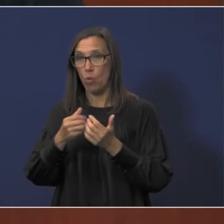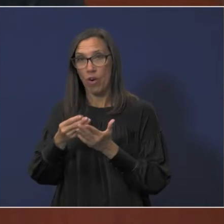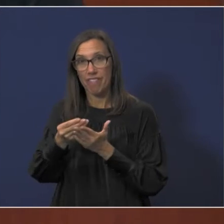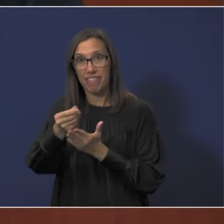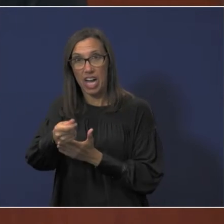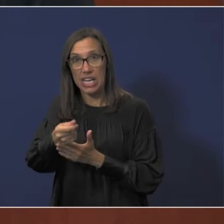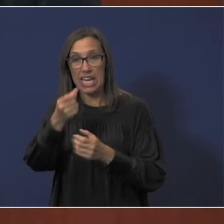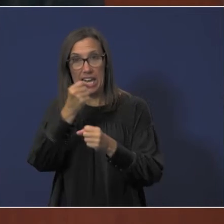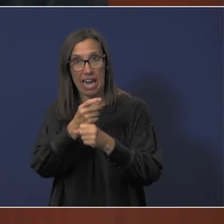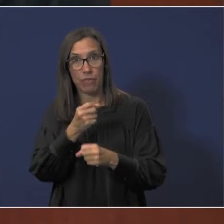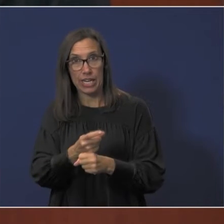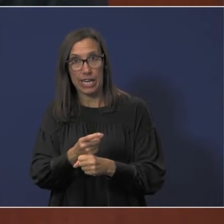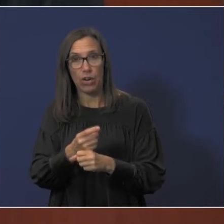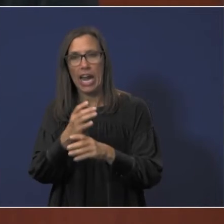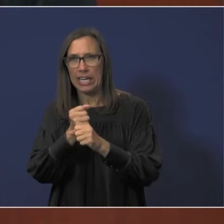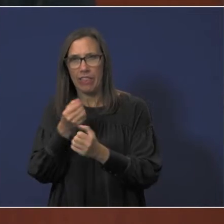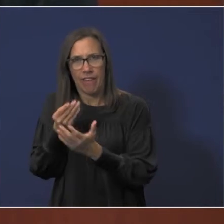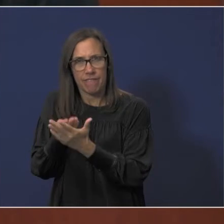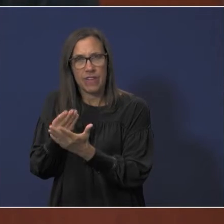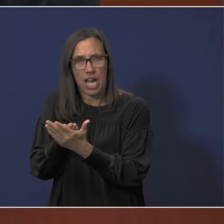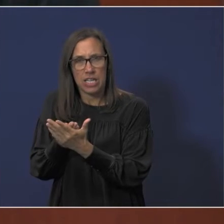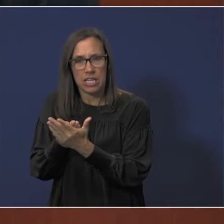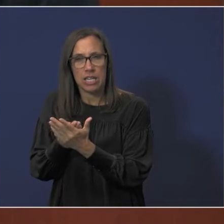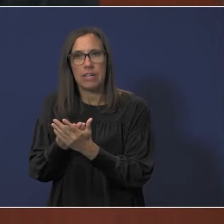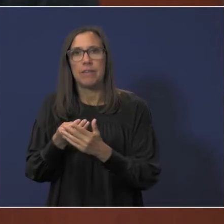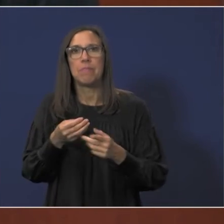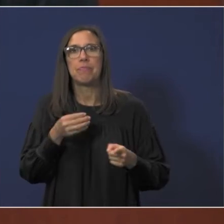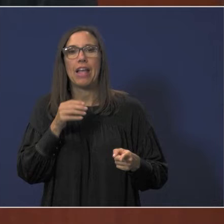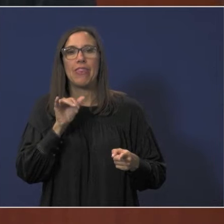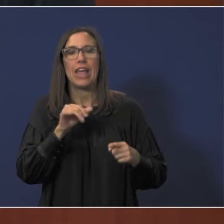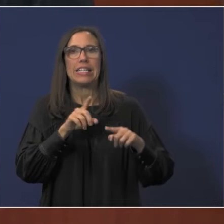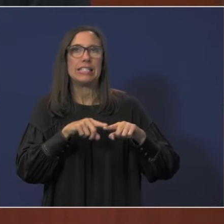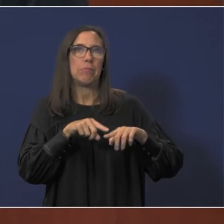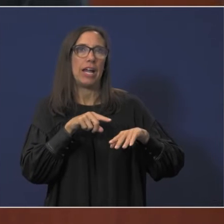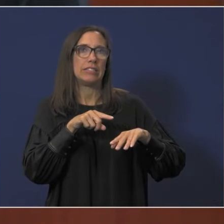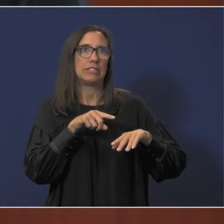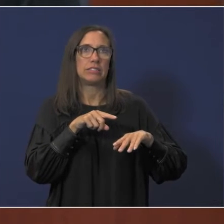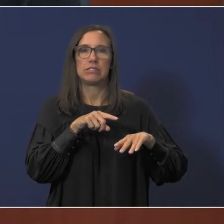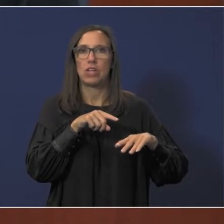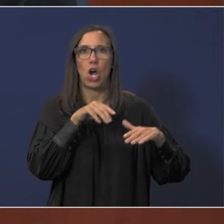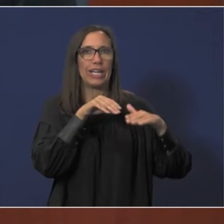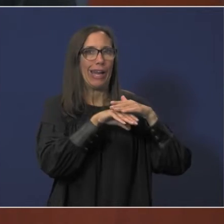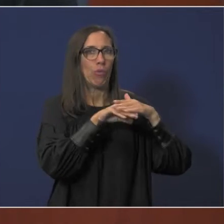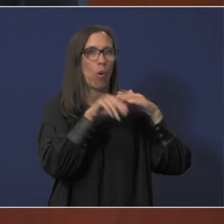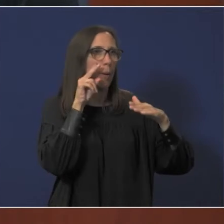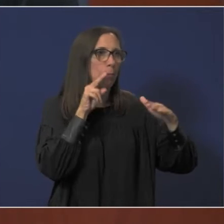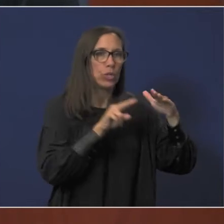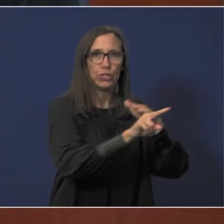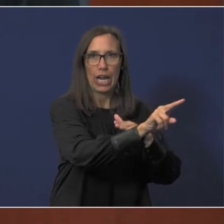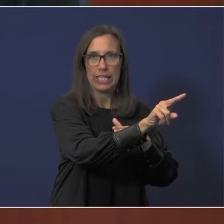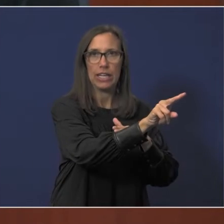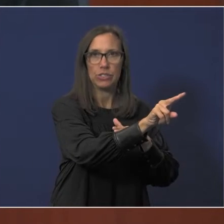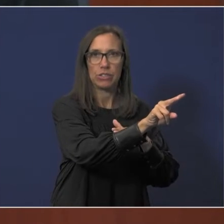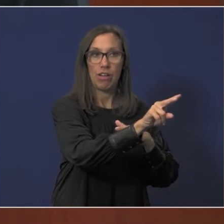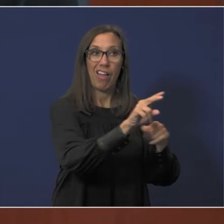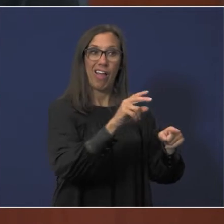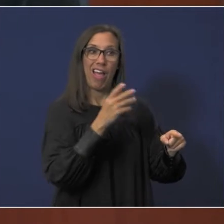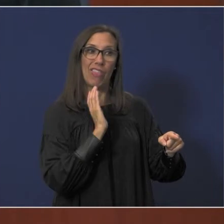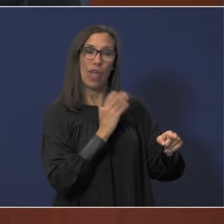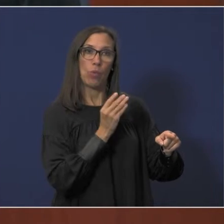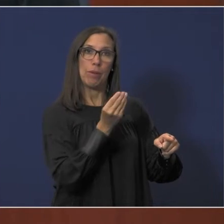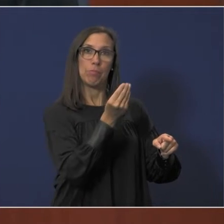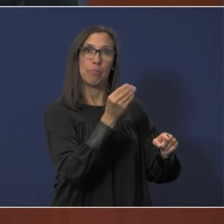single year and get our funding is based on some enrollment projections that we provide